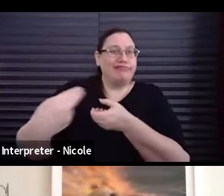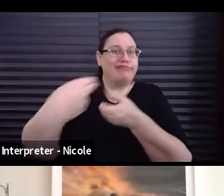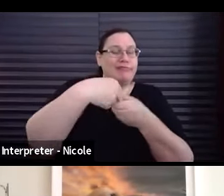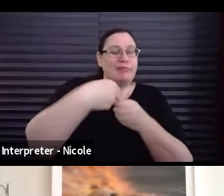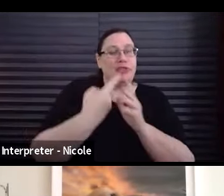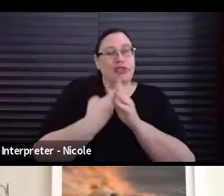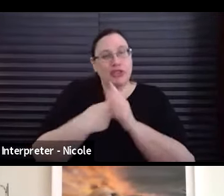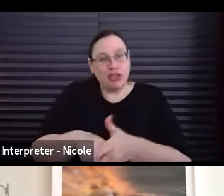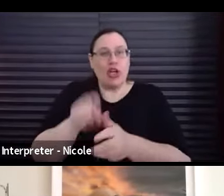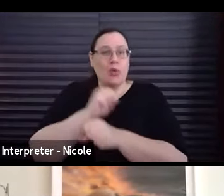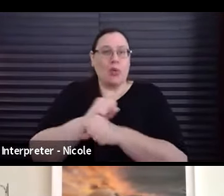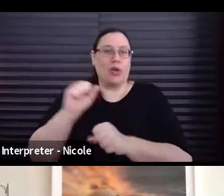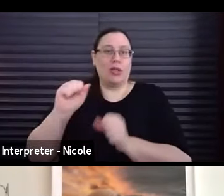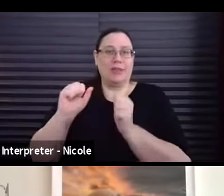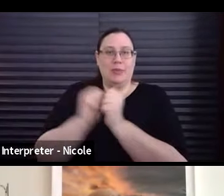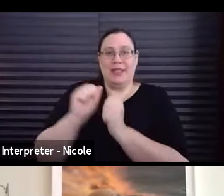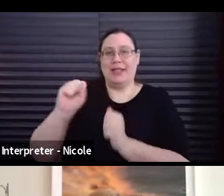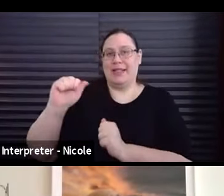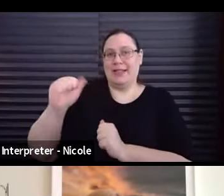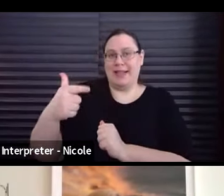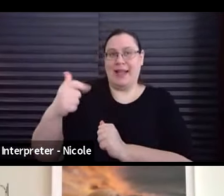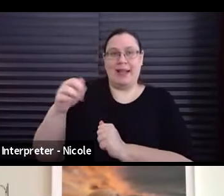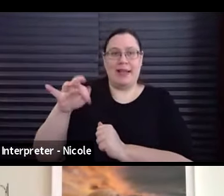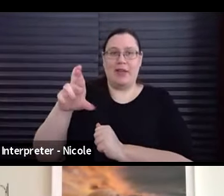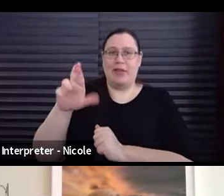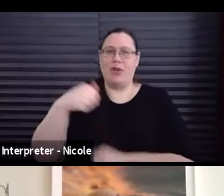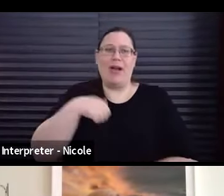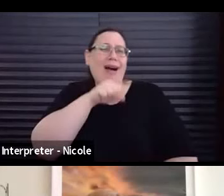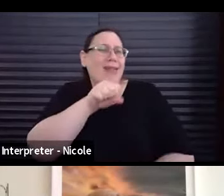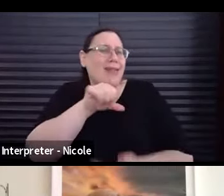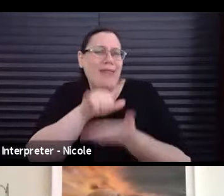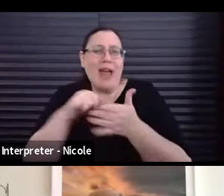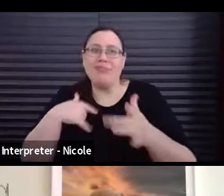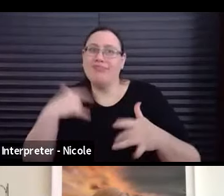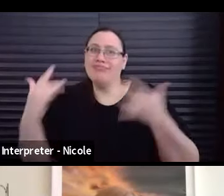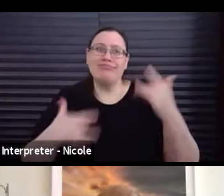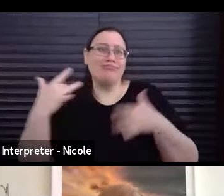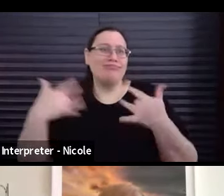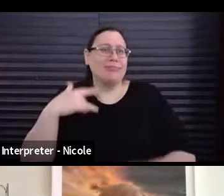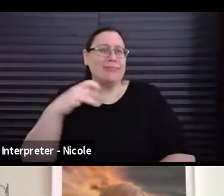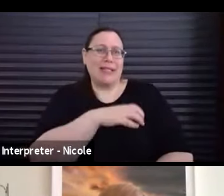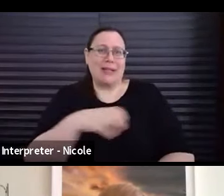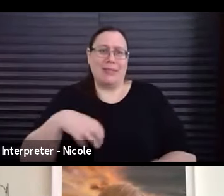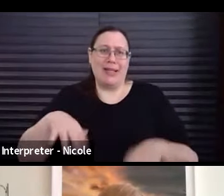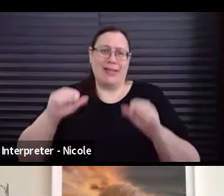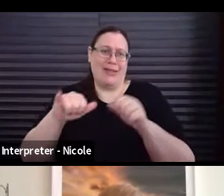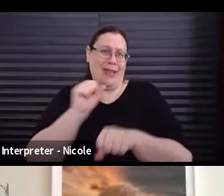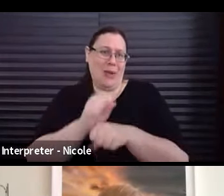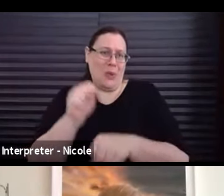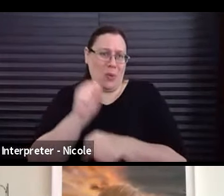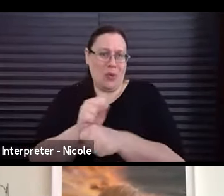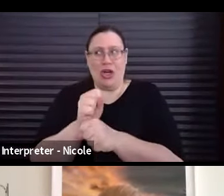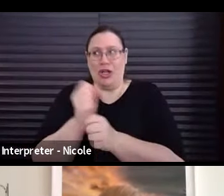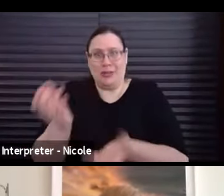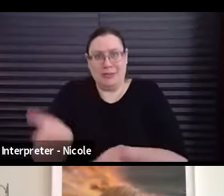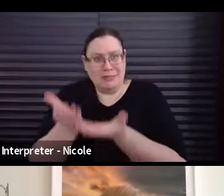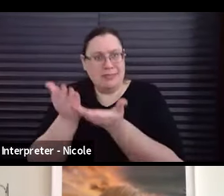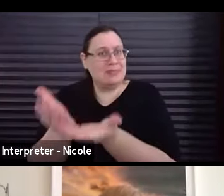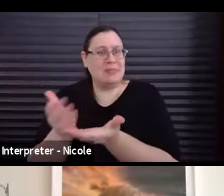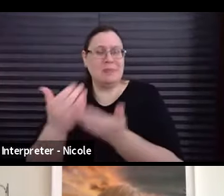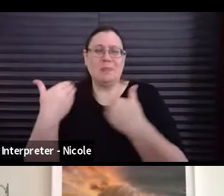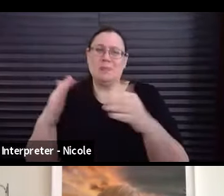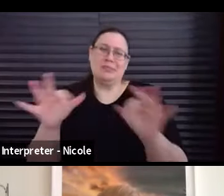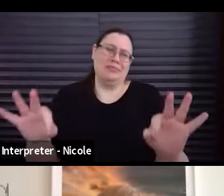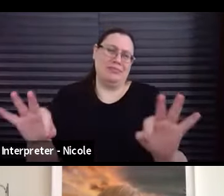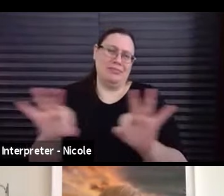do SAG after work, which I love and have been so excited that the committee did this work, uh, to bring it forward. I think it's just so critical.